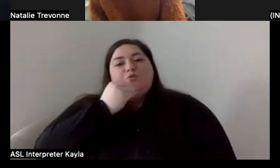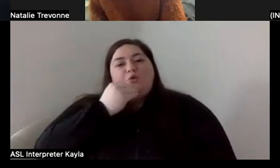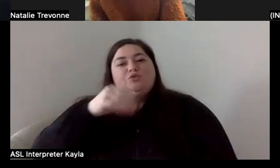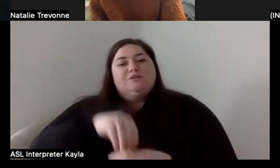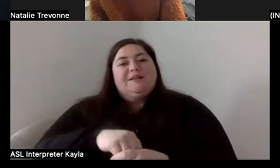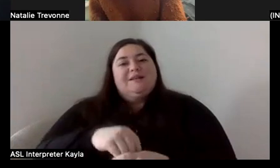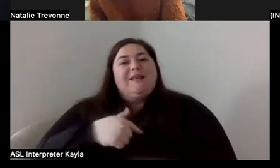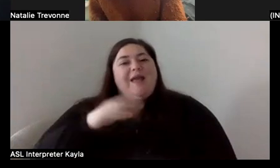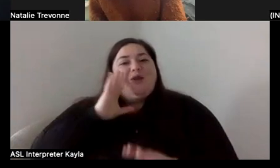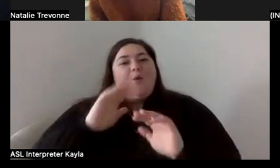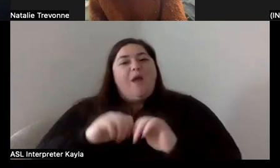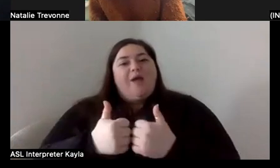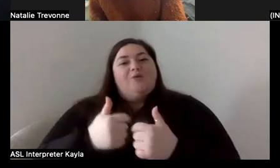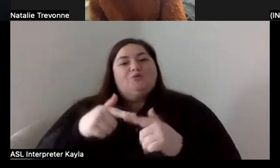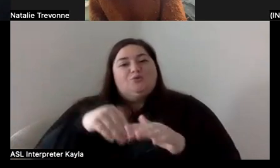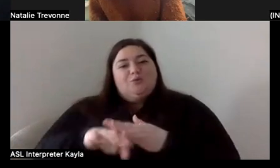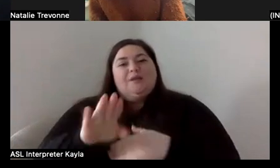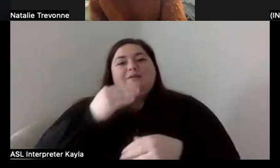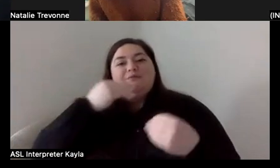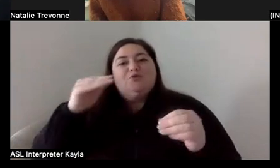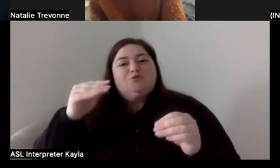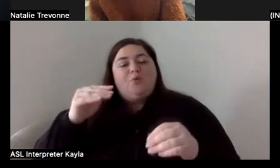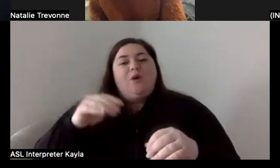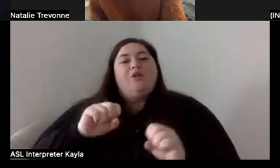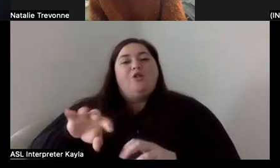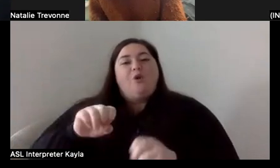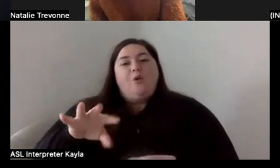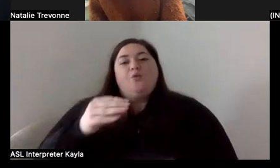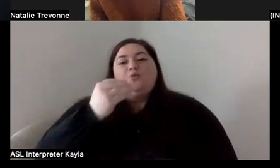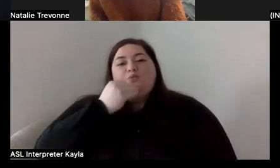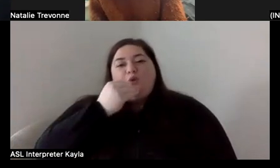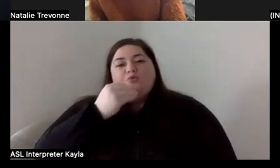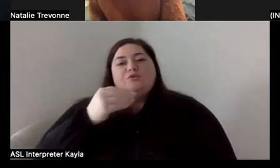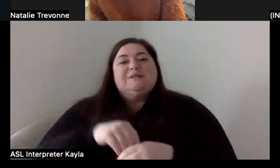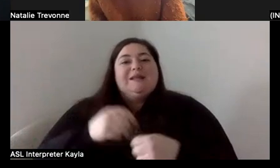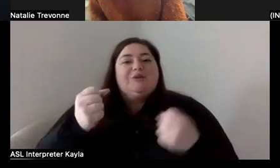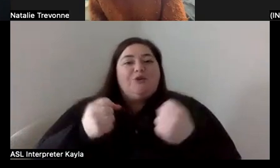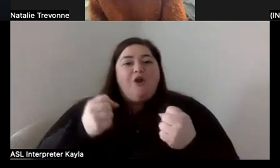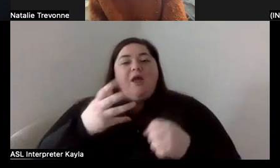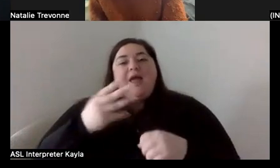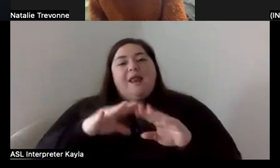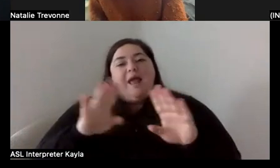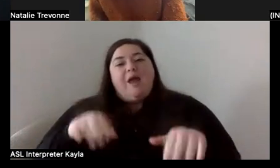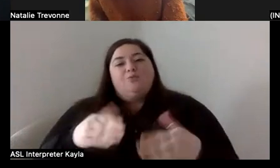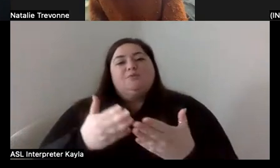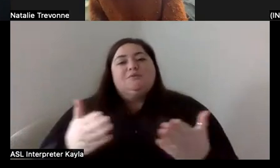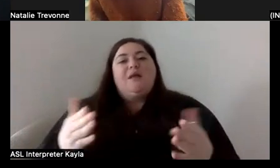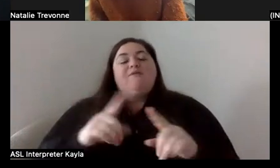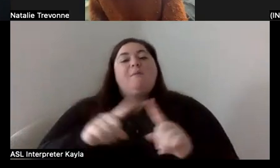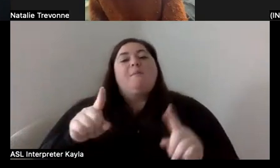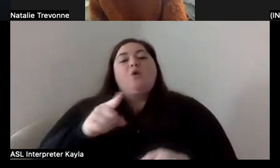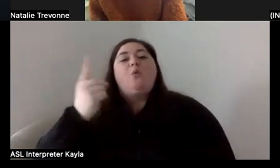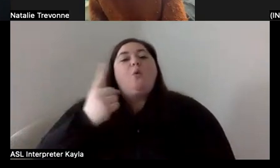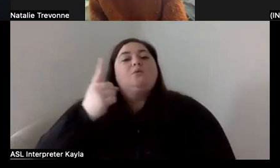definitely know how to go into the grocery store and load groceries and in and out of houses and cars and stuff. But I think that you're always going to